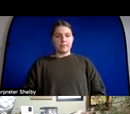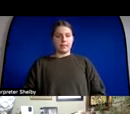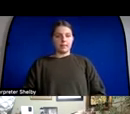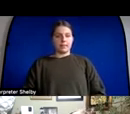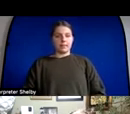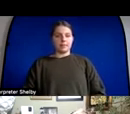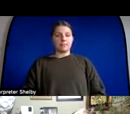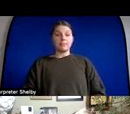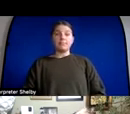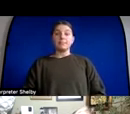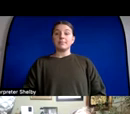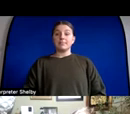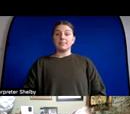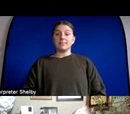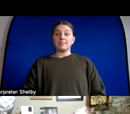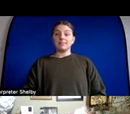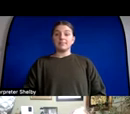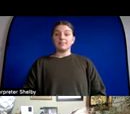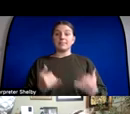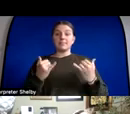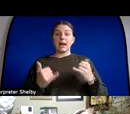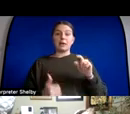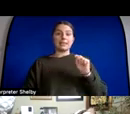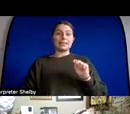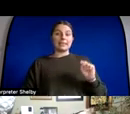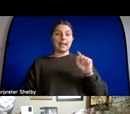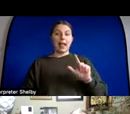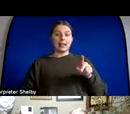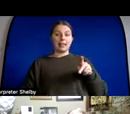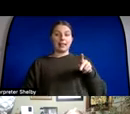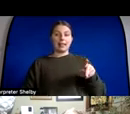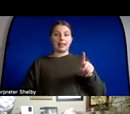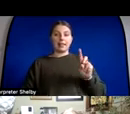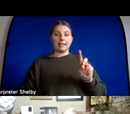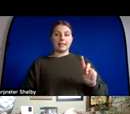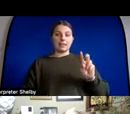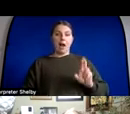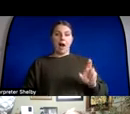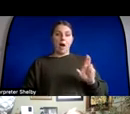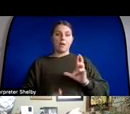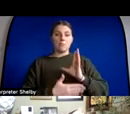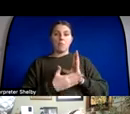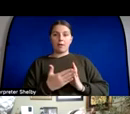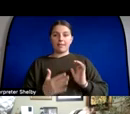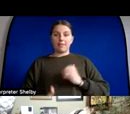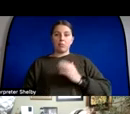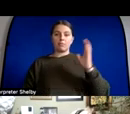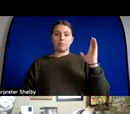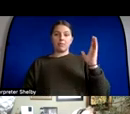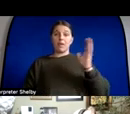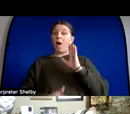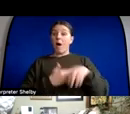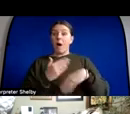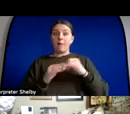now we're going to get to the tldr part all of this system that i've described